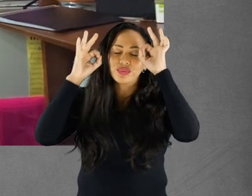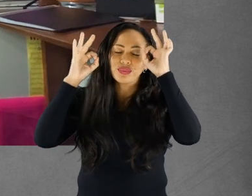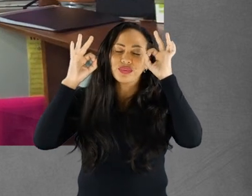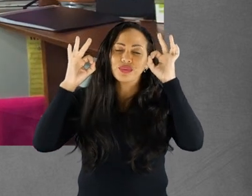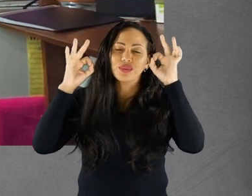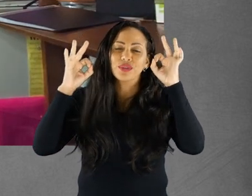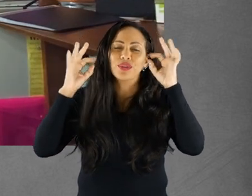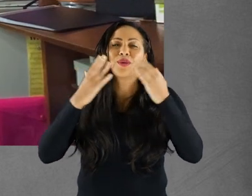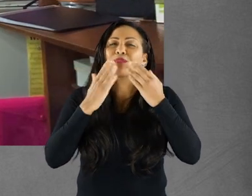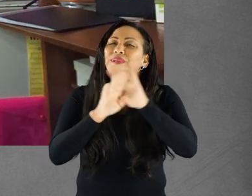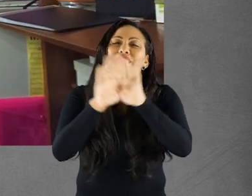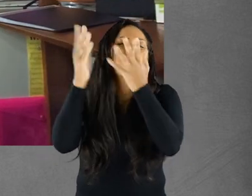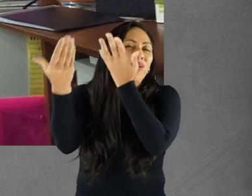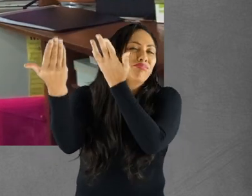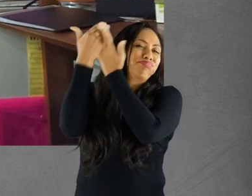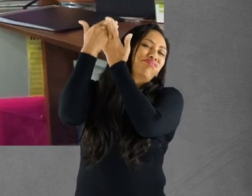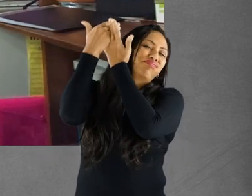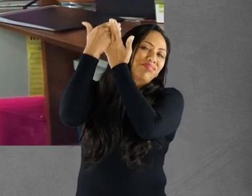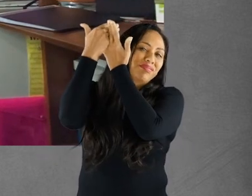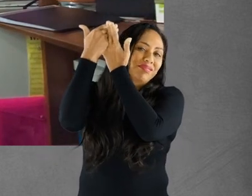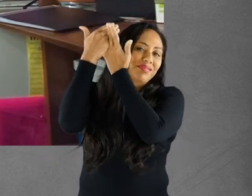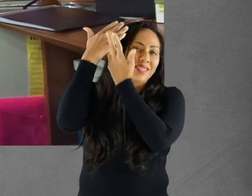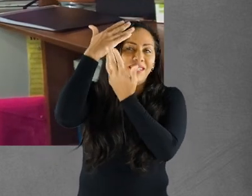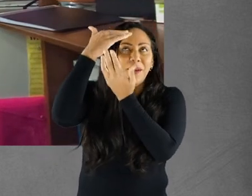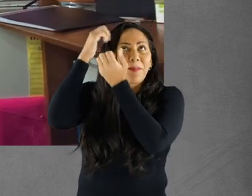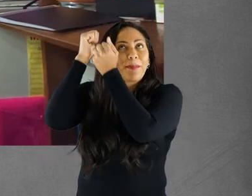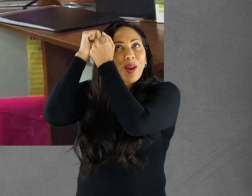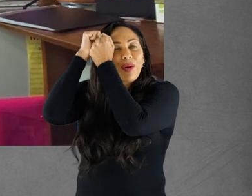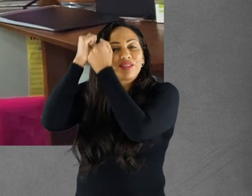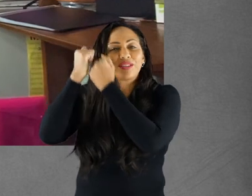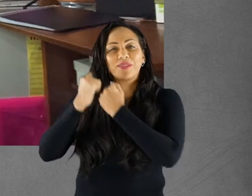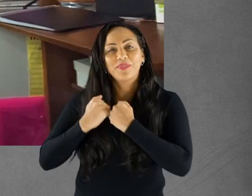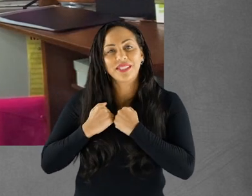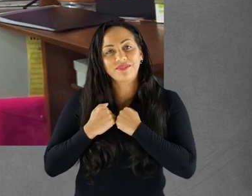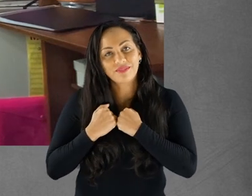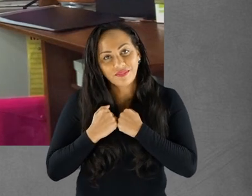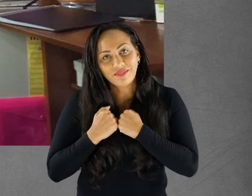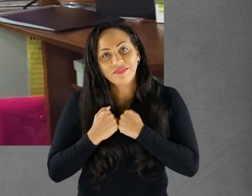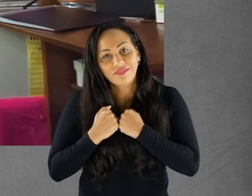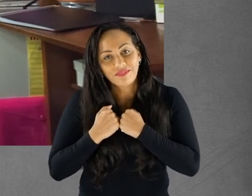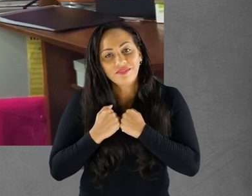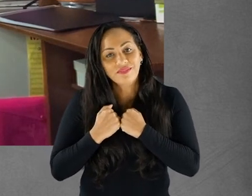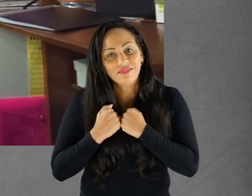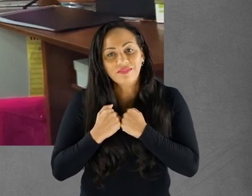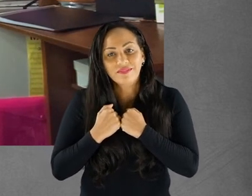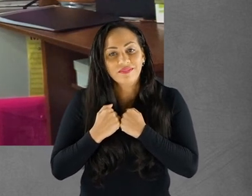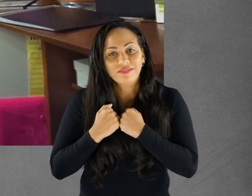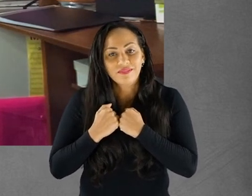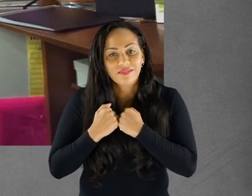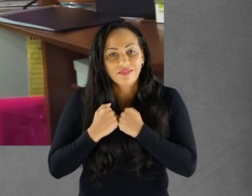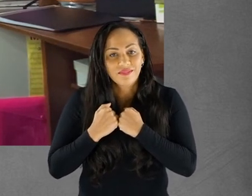I have a peace of mind. Please don't disturb it. It belongs to me.